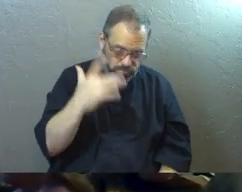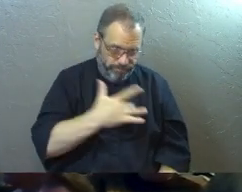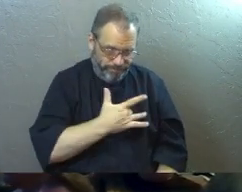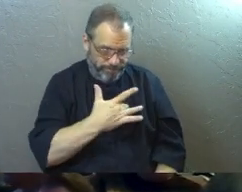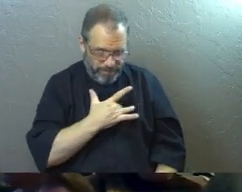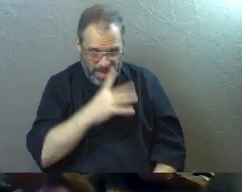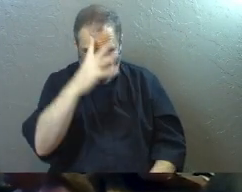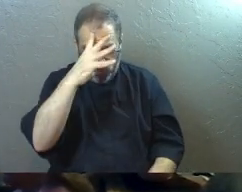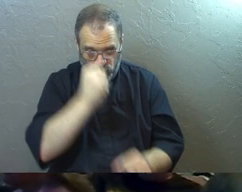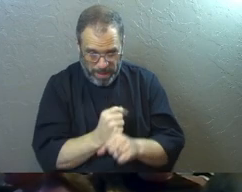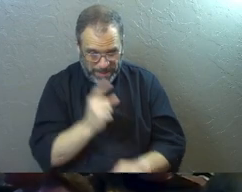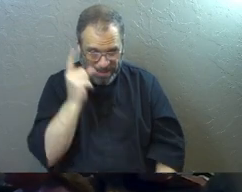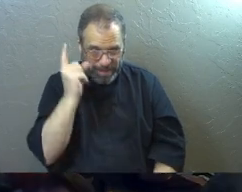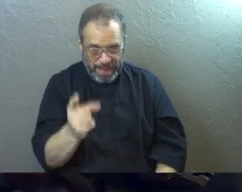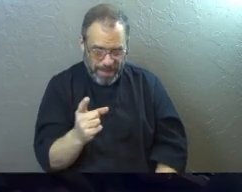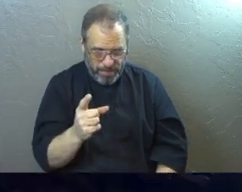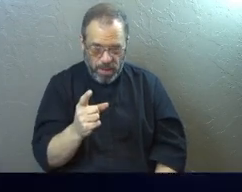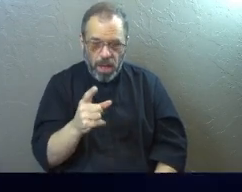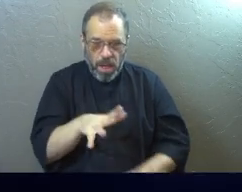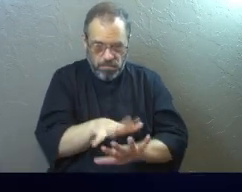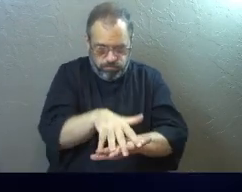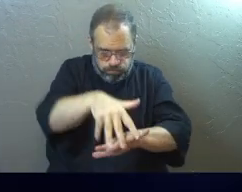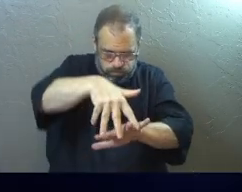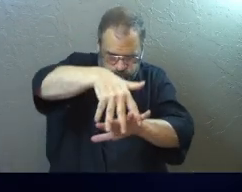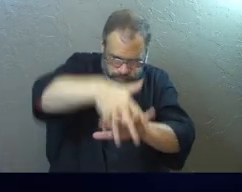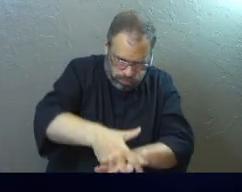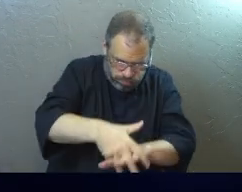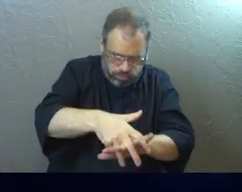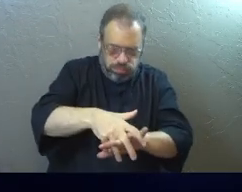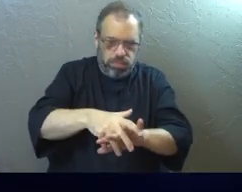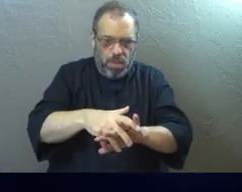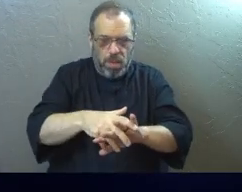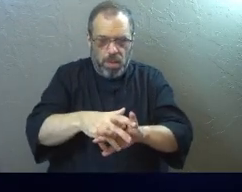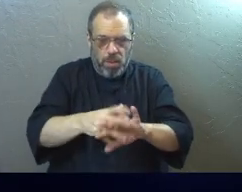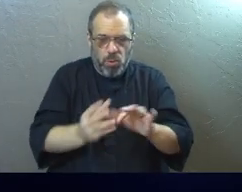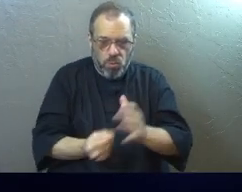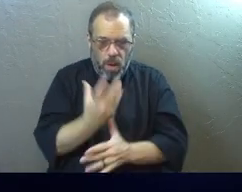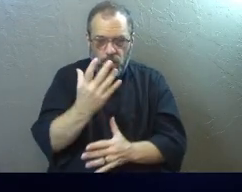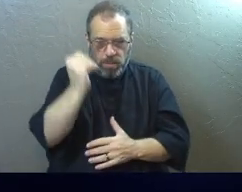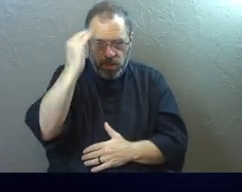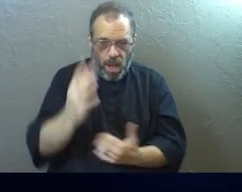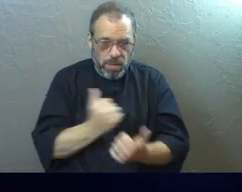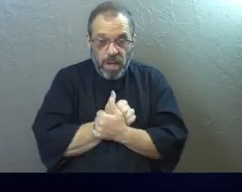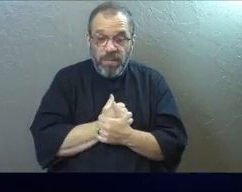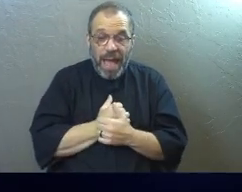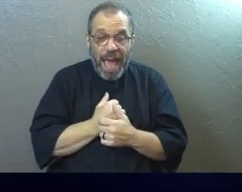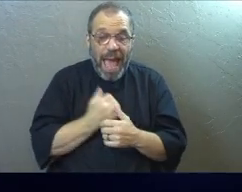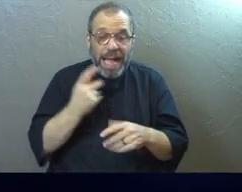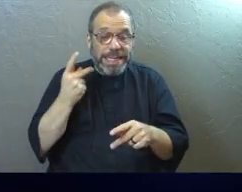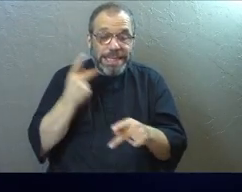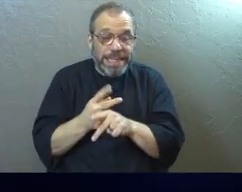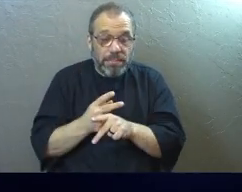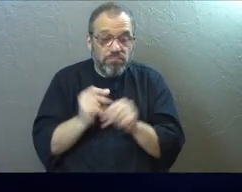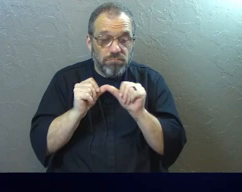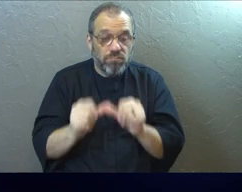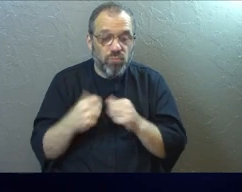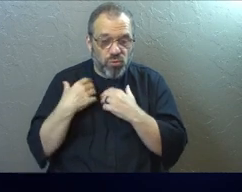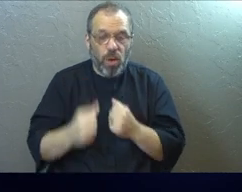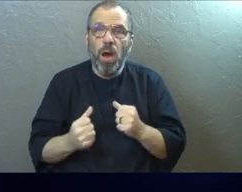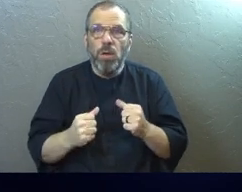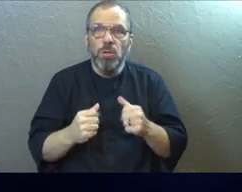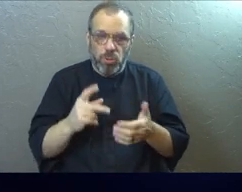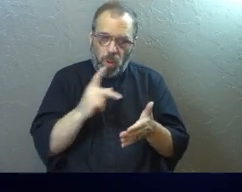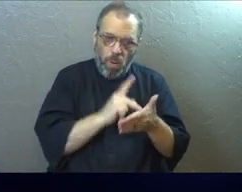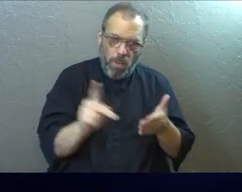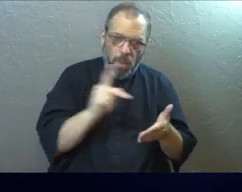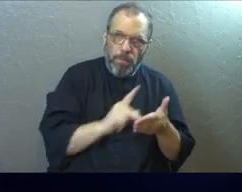hearts as you trust in him. Your roots will grow down into God's love and keep you strong. So Paul prays. This whole rest